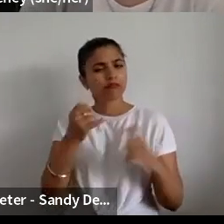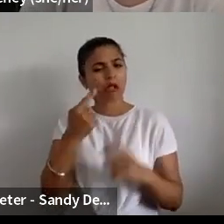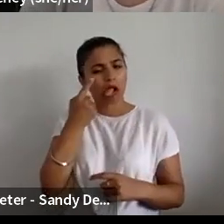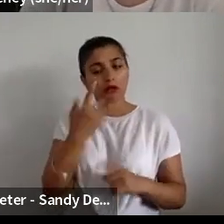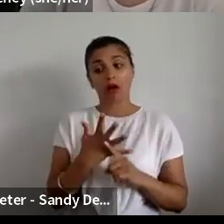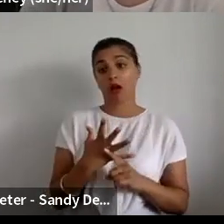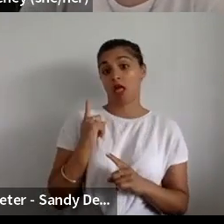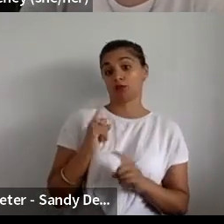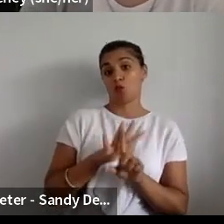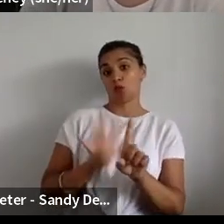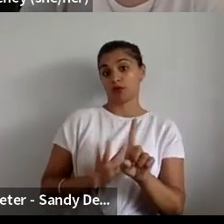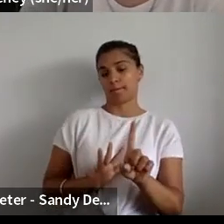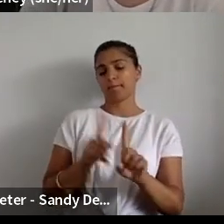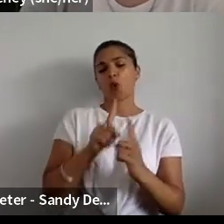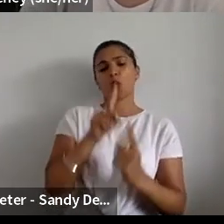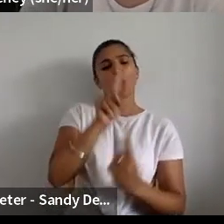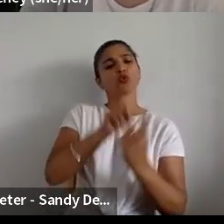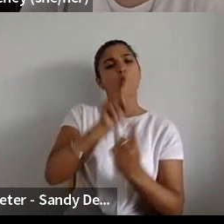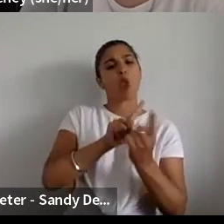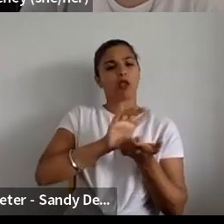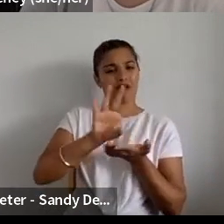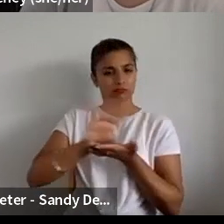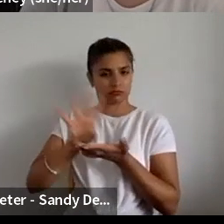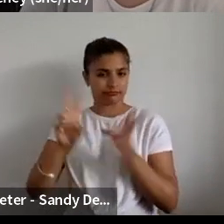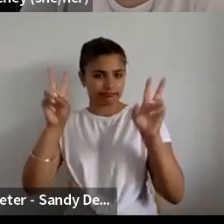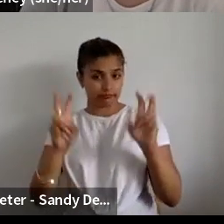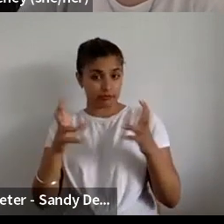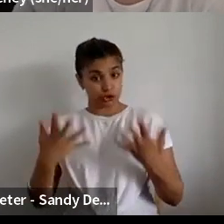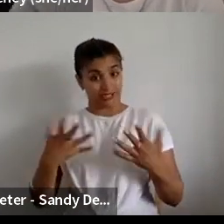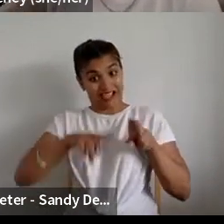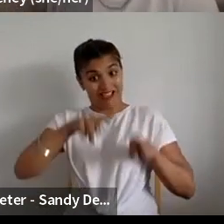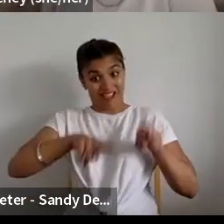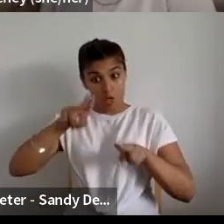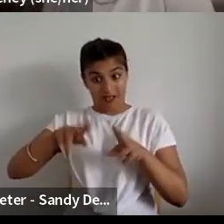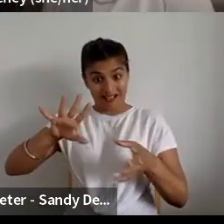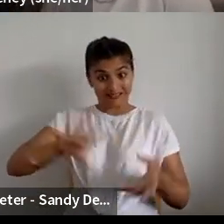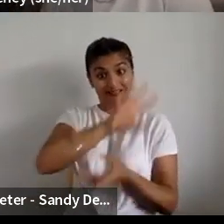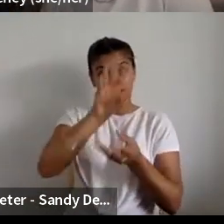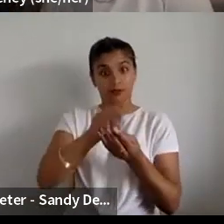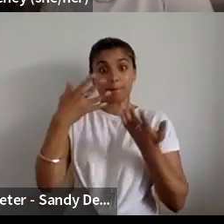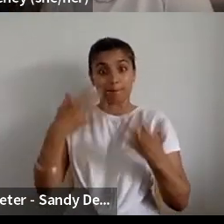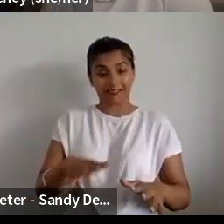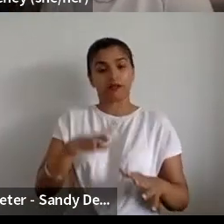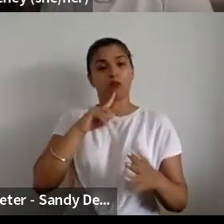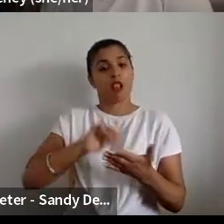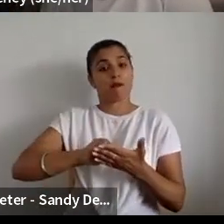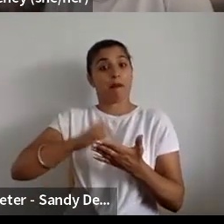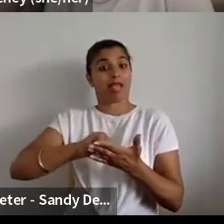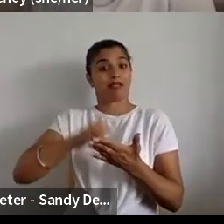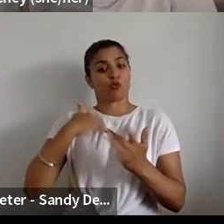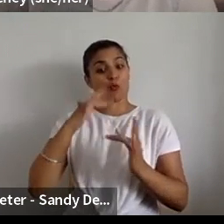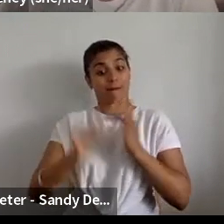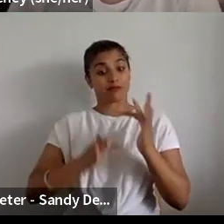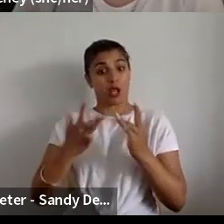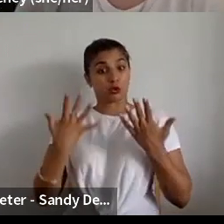called the one to one fund for which we're publishing the evaluation today. It's on our website as of now. The